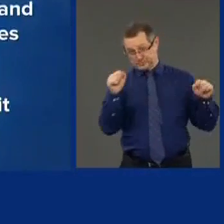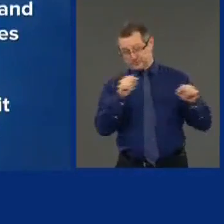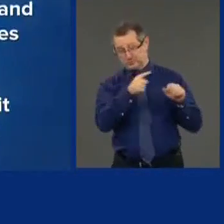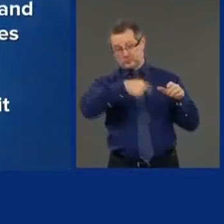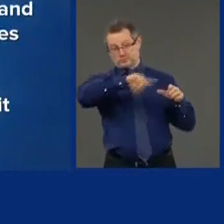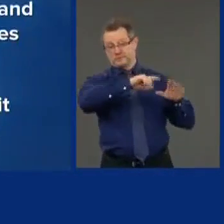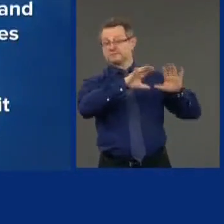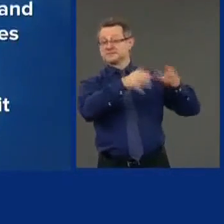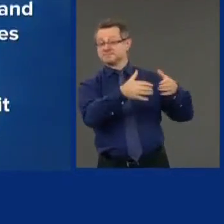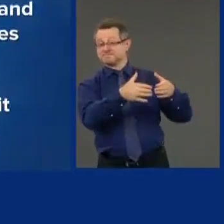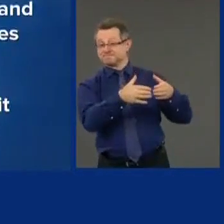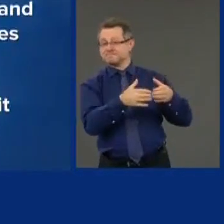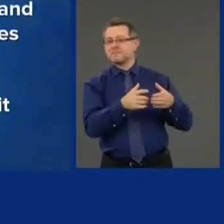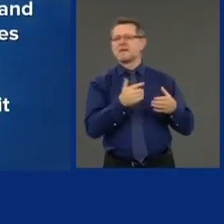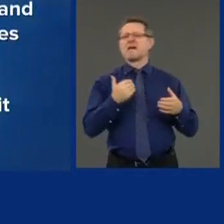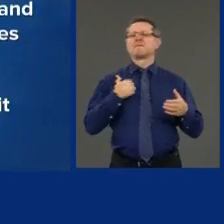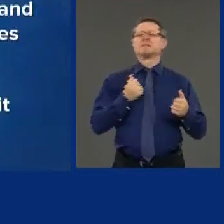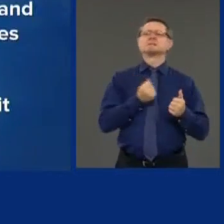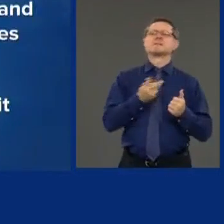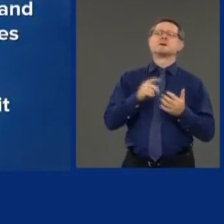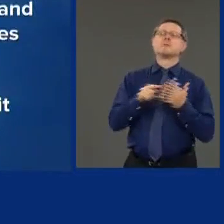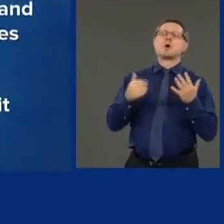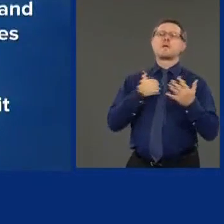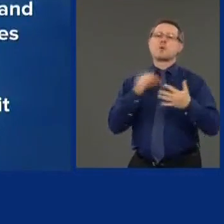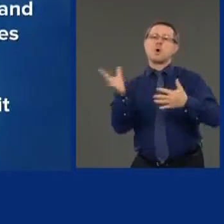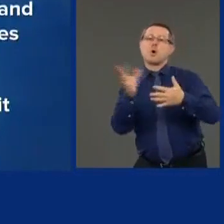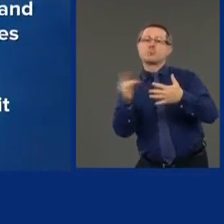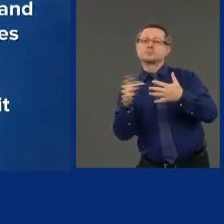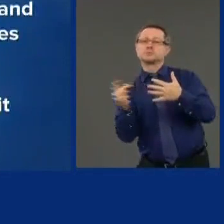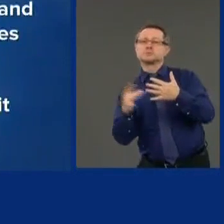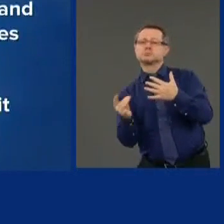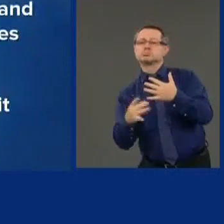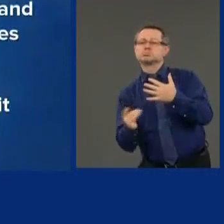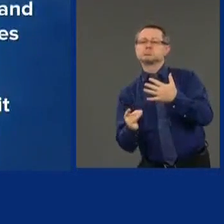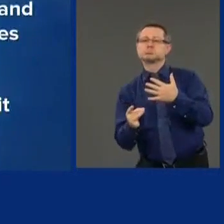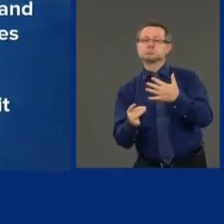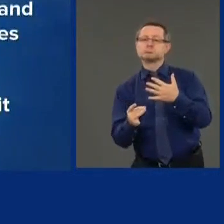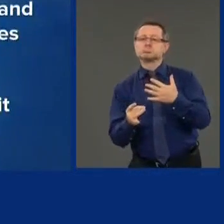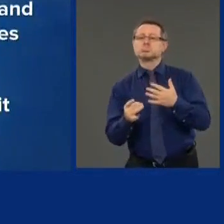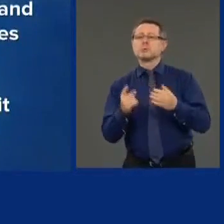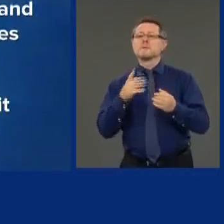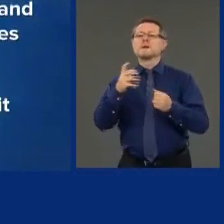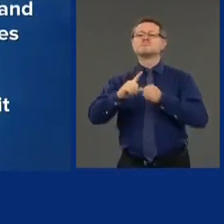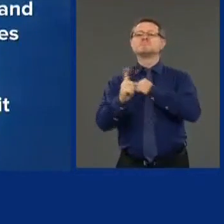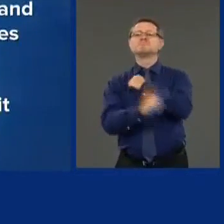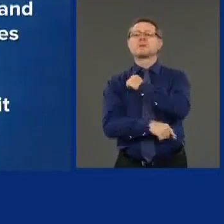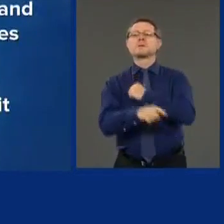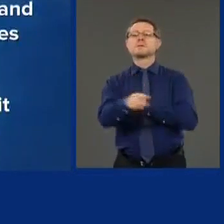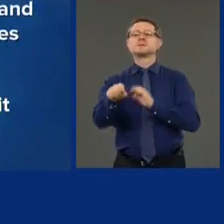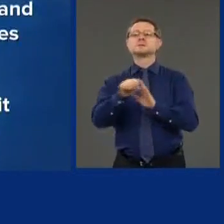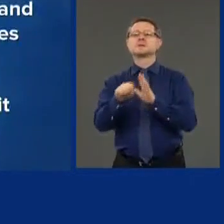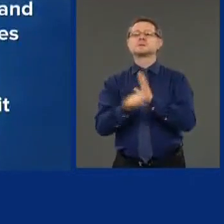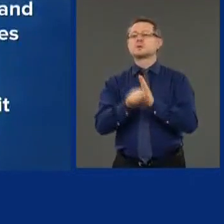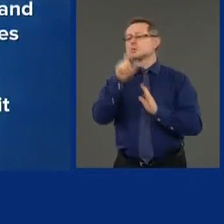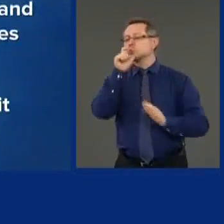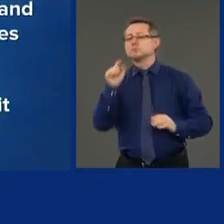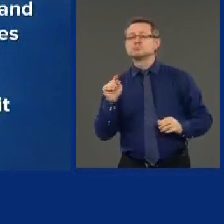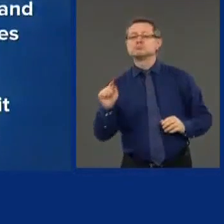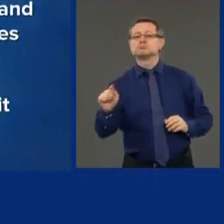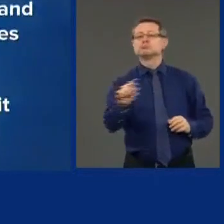a number of options to penalize states and politically